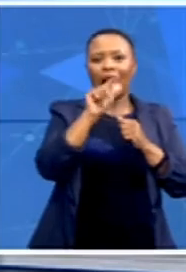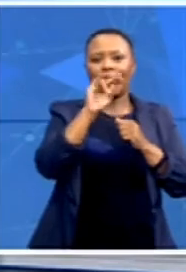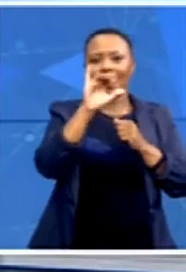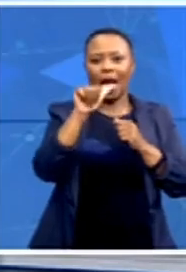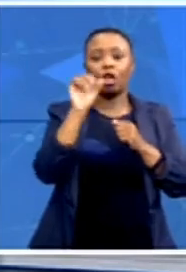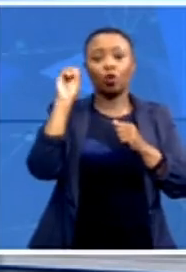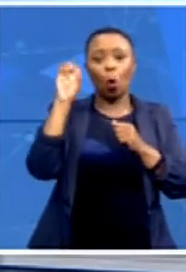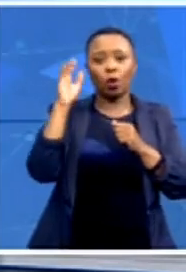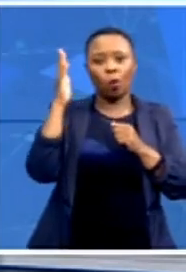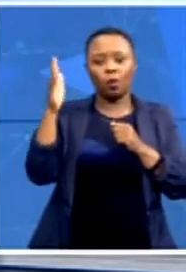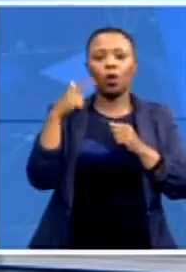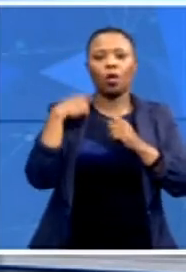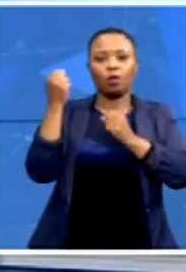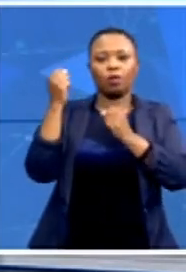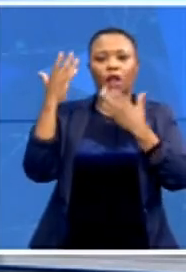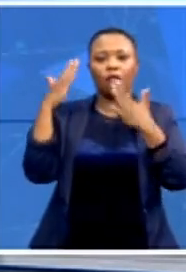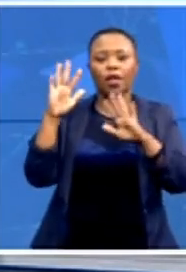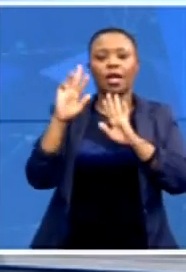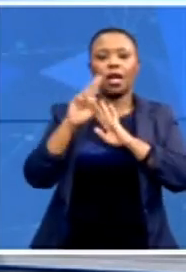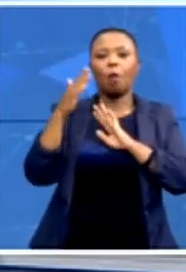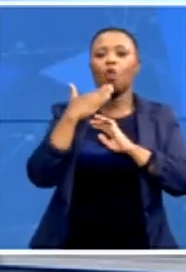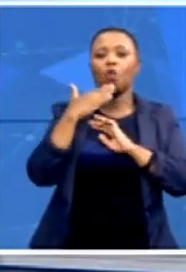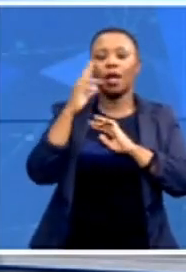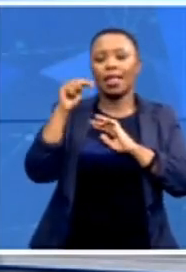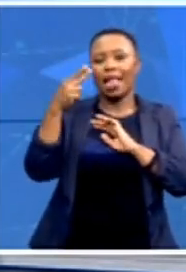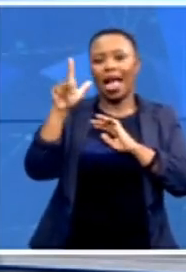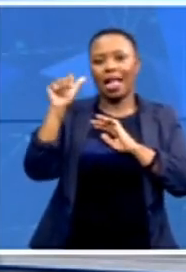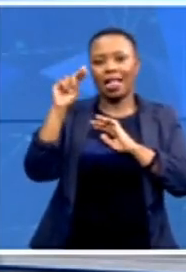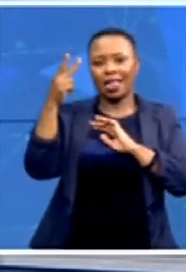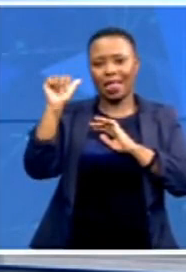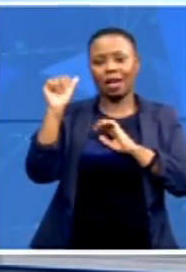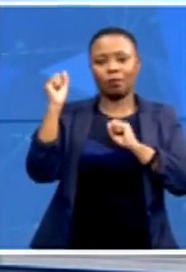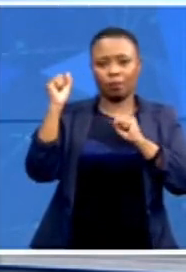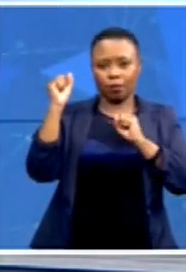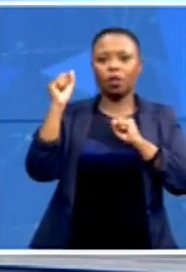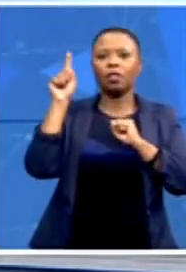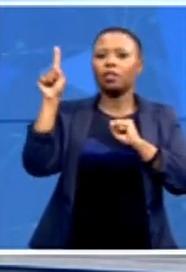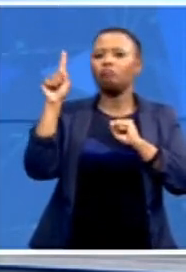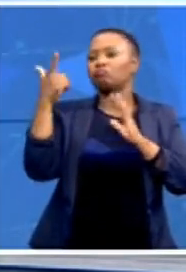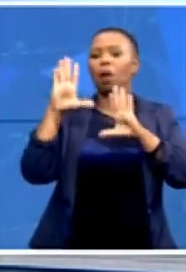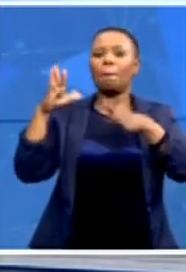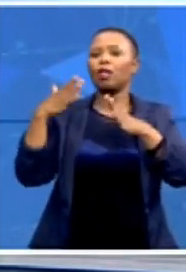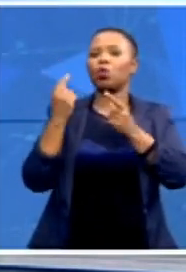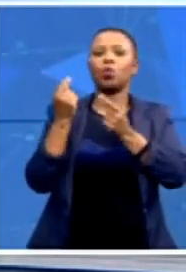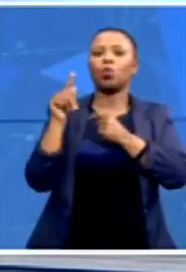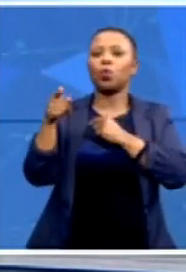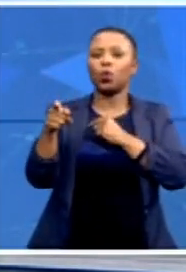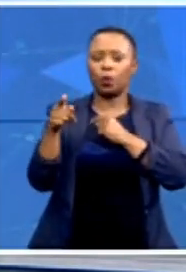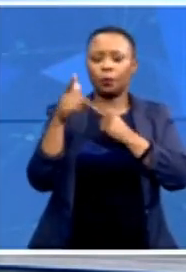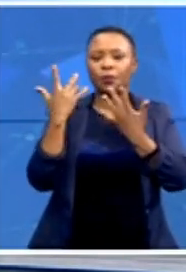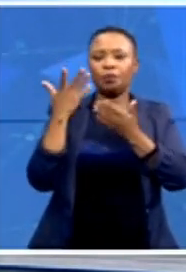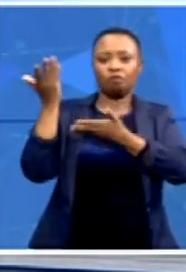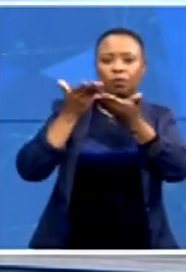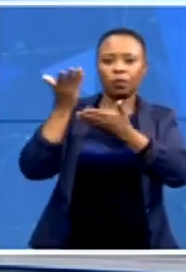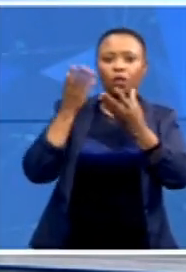I'd like to send a little early on giving us a sense of what the party is doing that he was in conversation with the PAC president. Let's